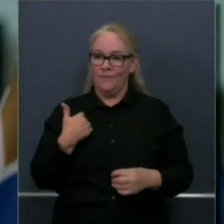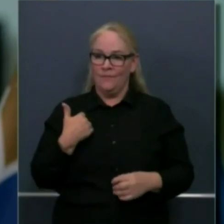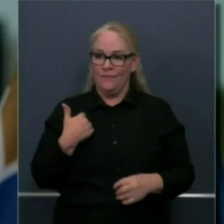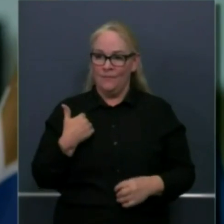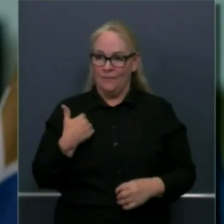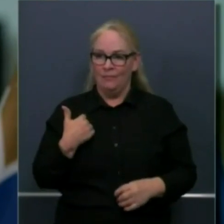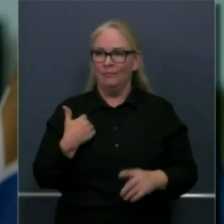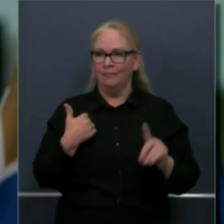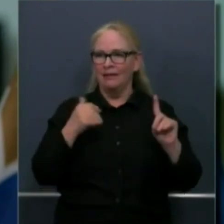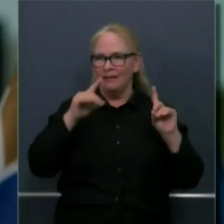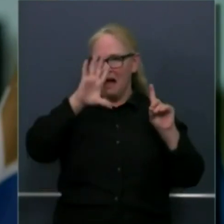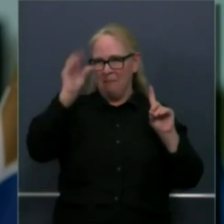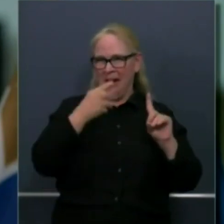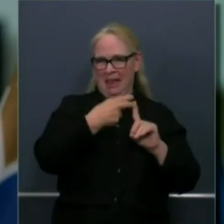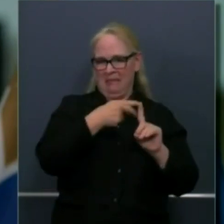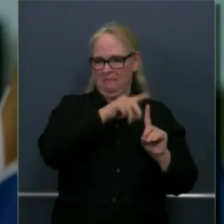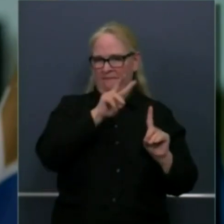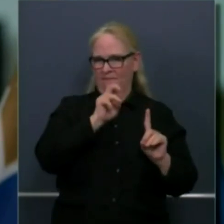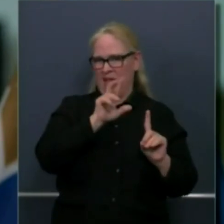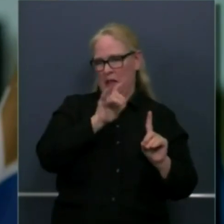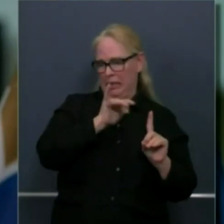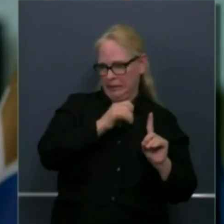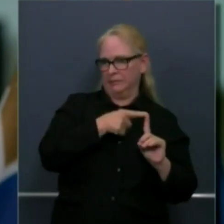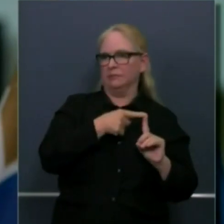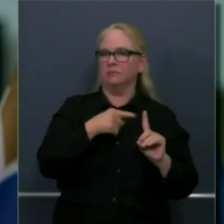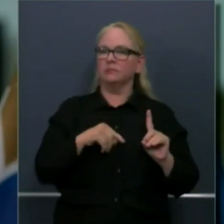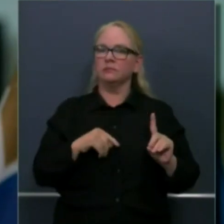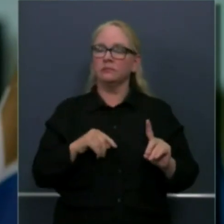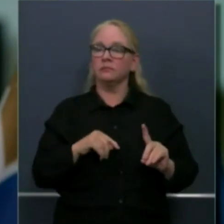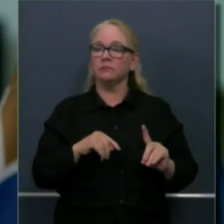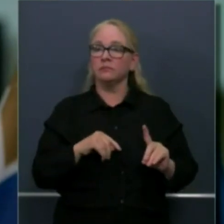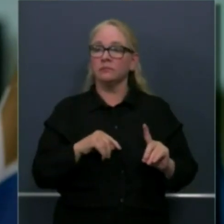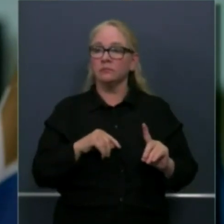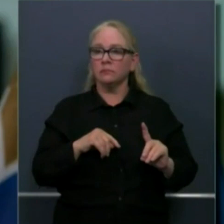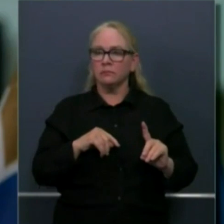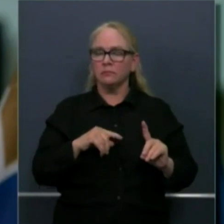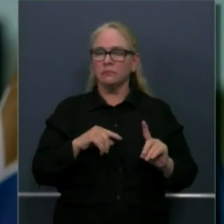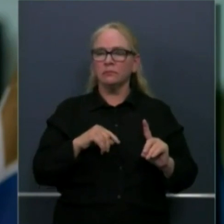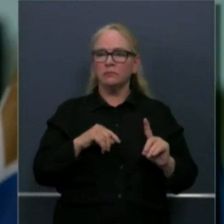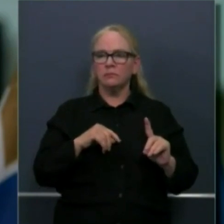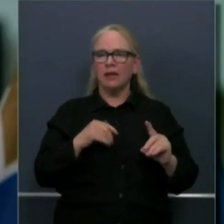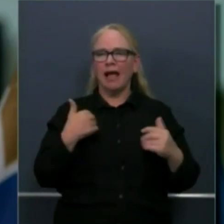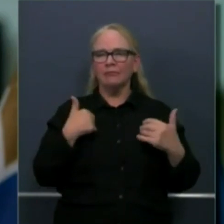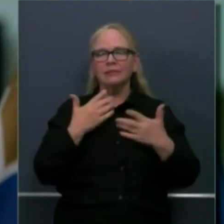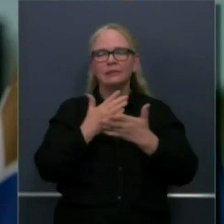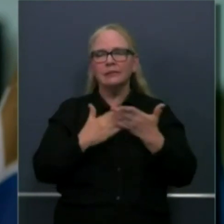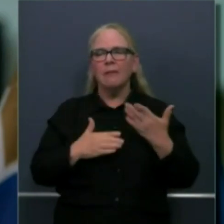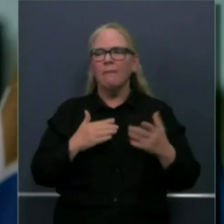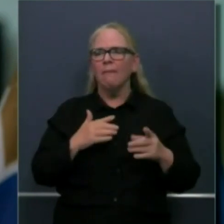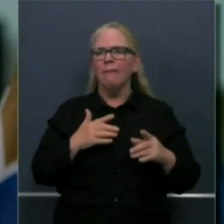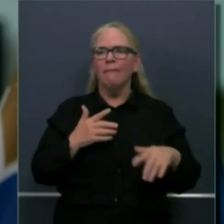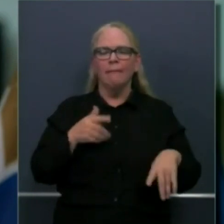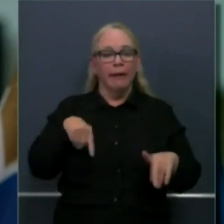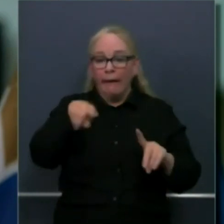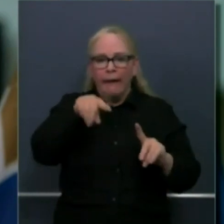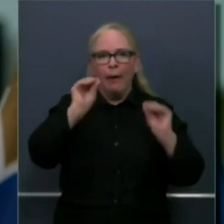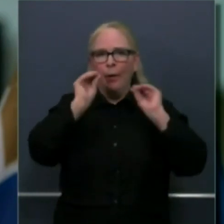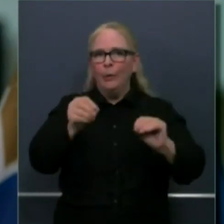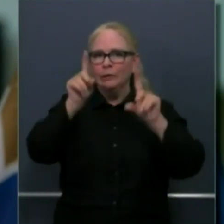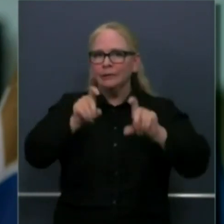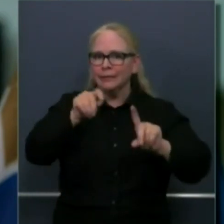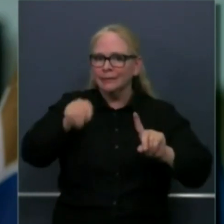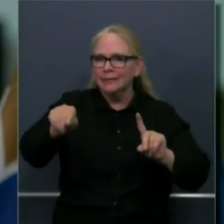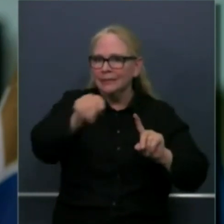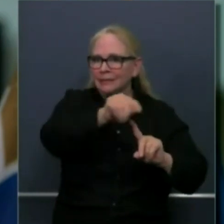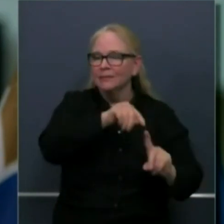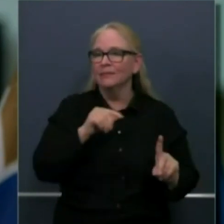those OptumServe sites. You'll see they're still testing deserts in this state and that's again the announcement we're making today to do